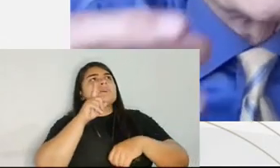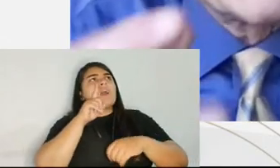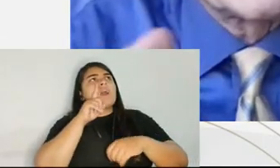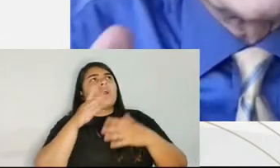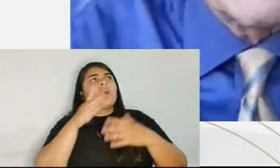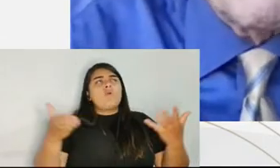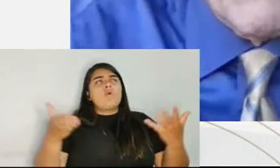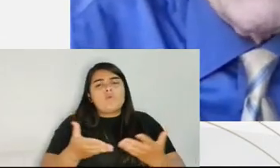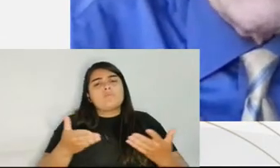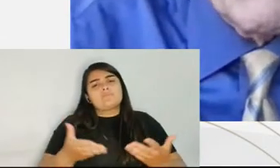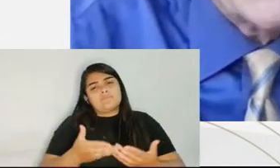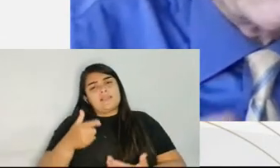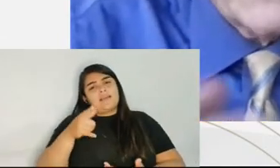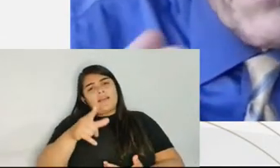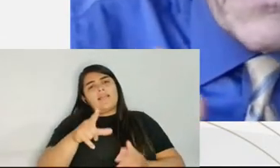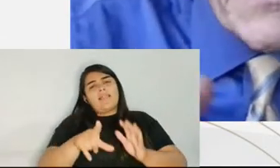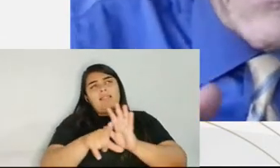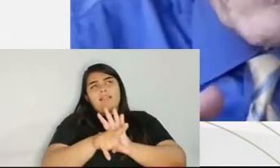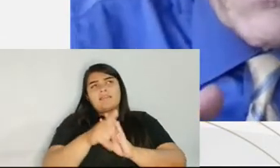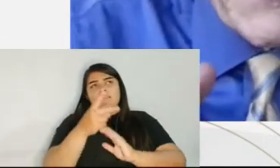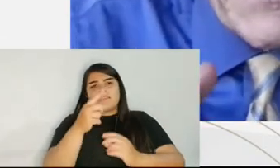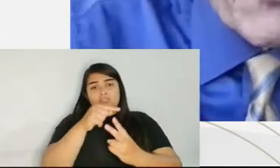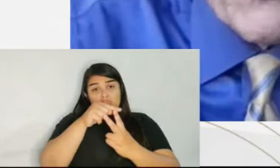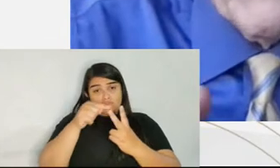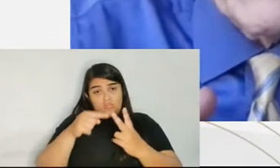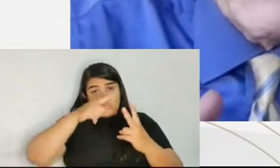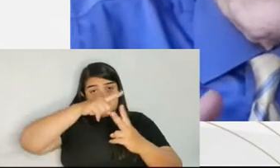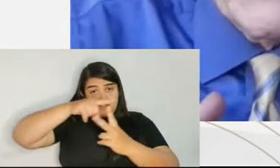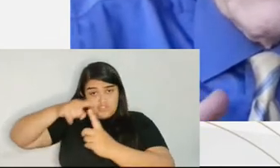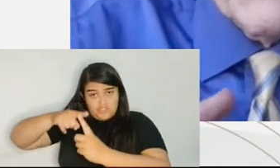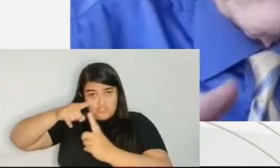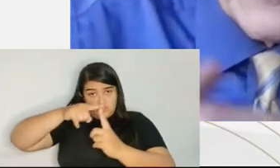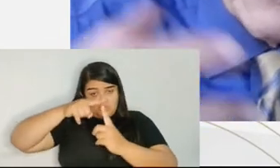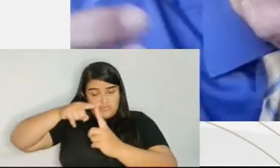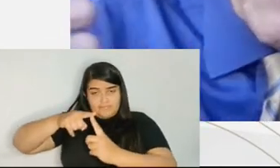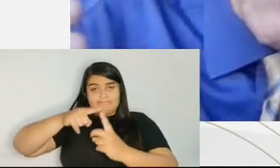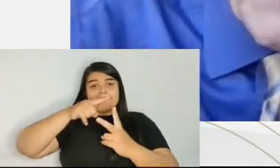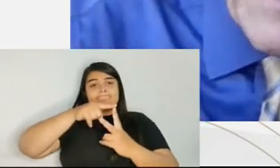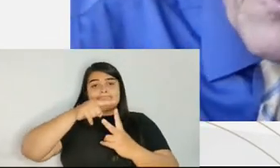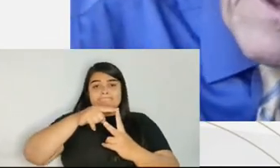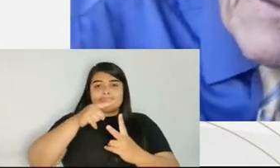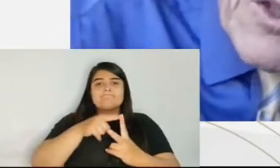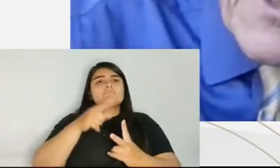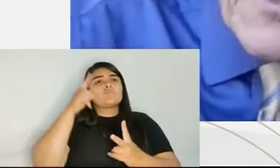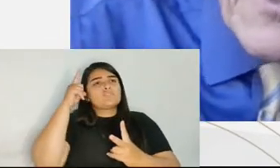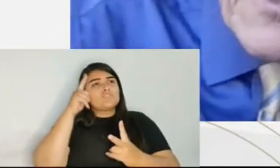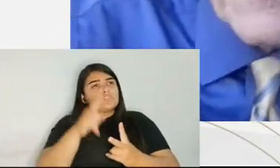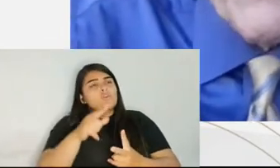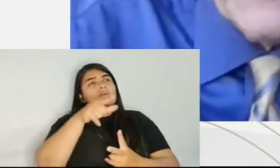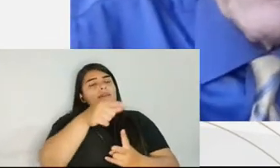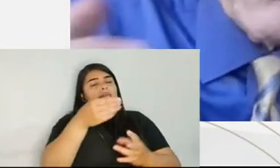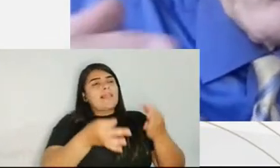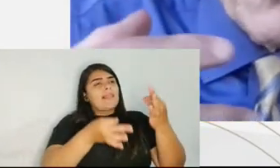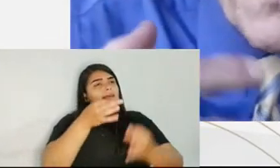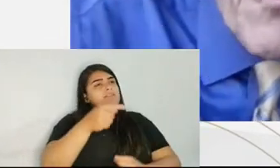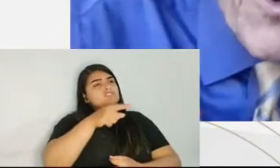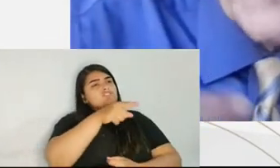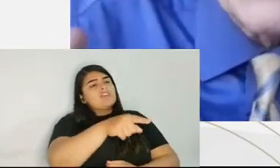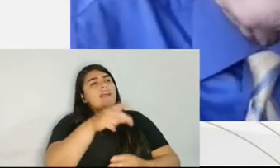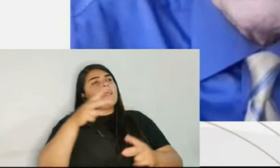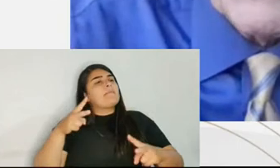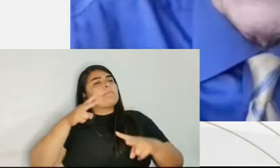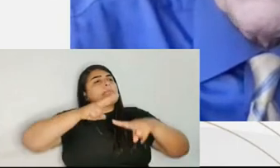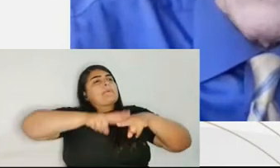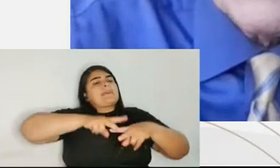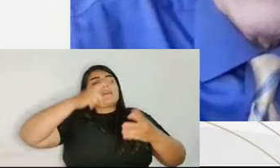There's sentencing bargaining, which is simply an agreement between either the judge and the defendant or the